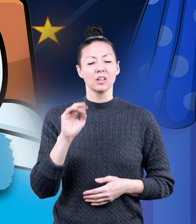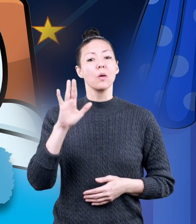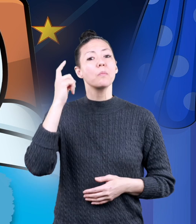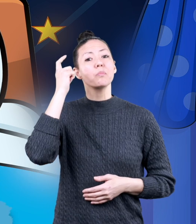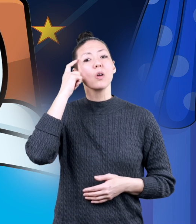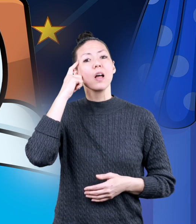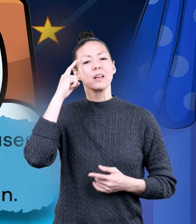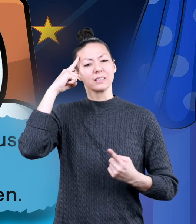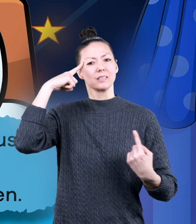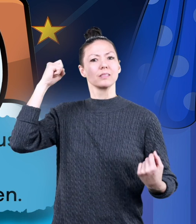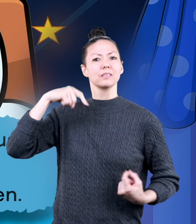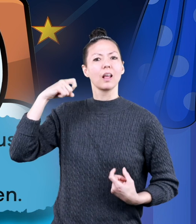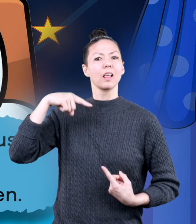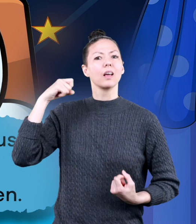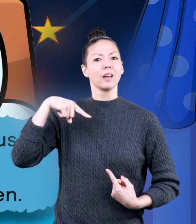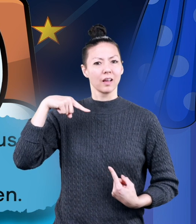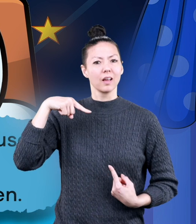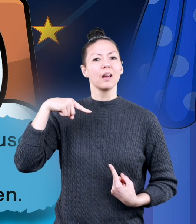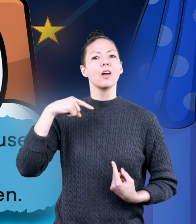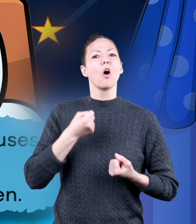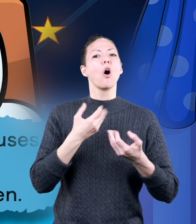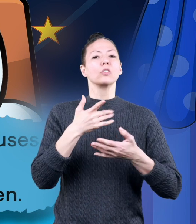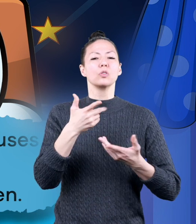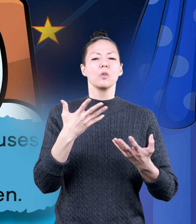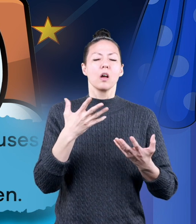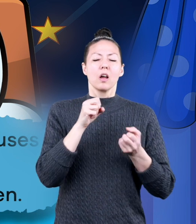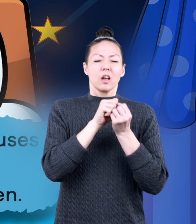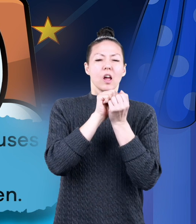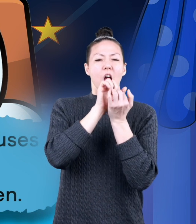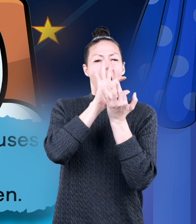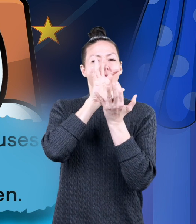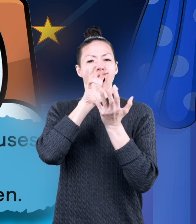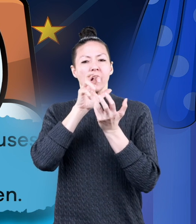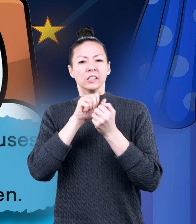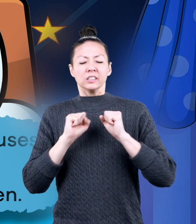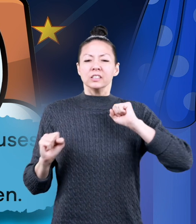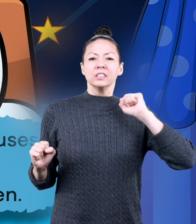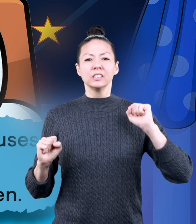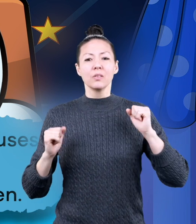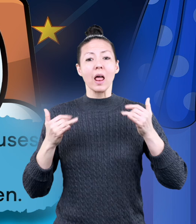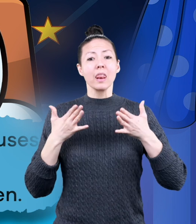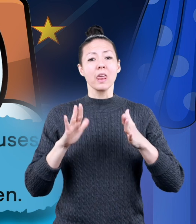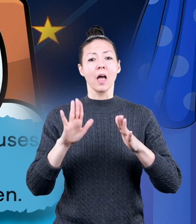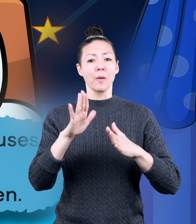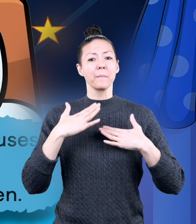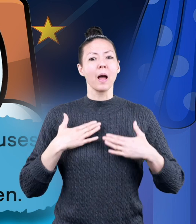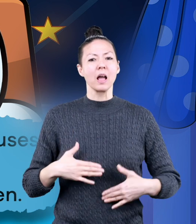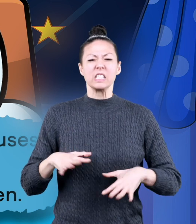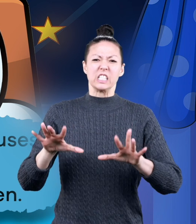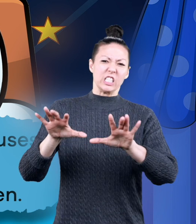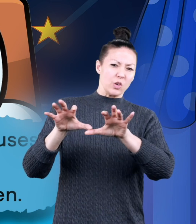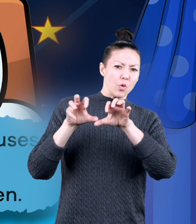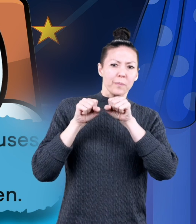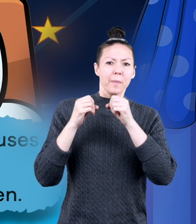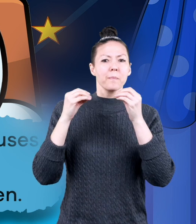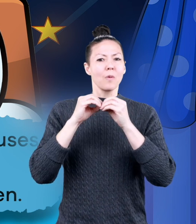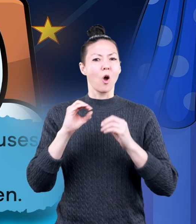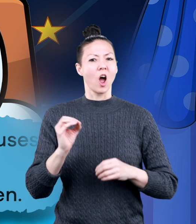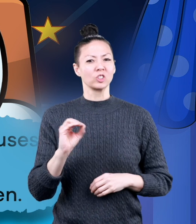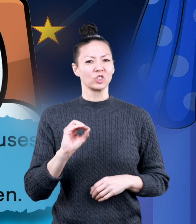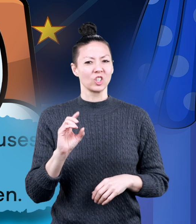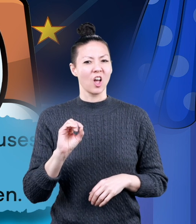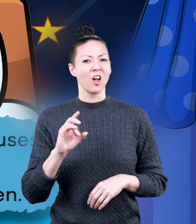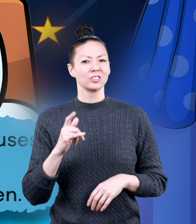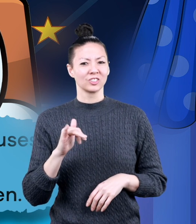So, your brain sends a signal that causes you to yawn, which allows your body to